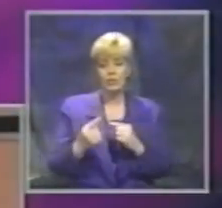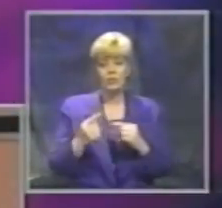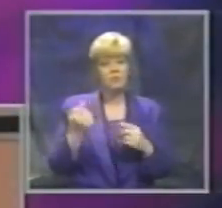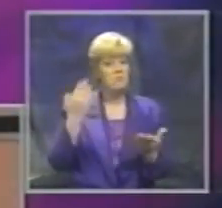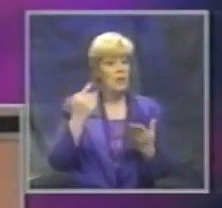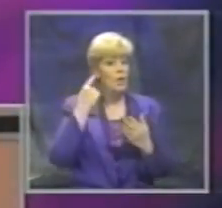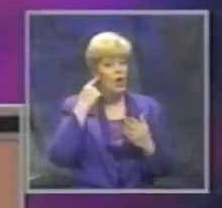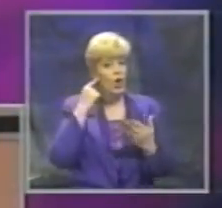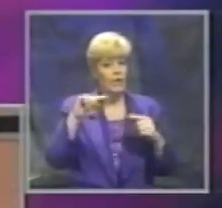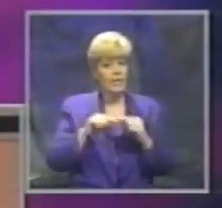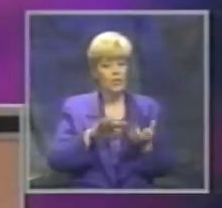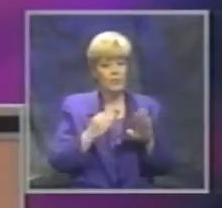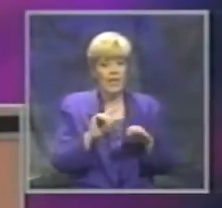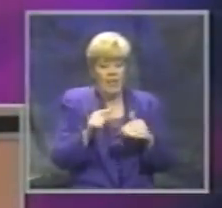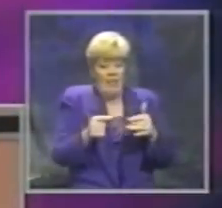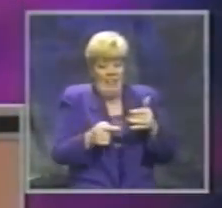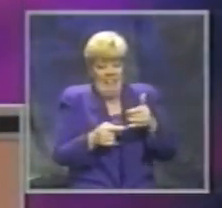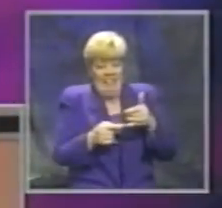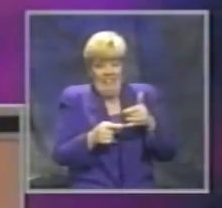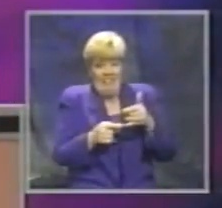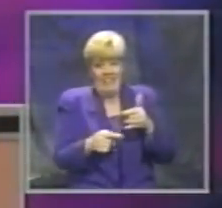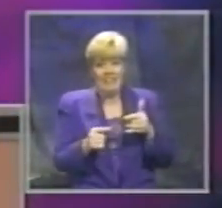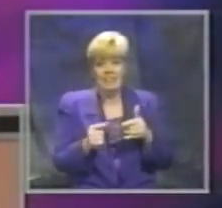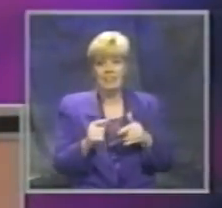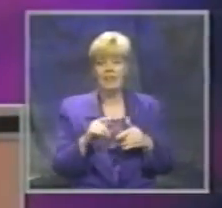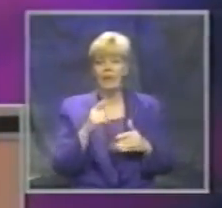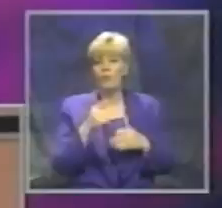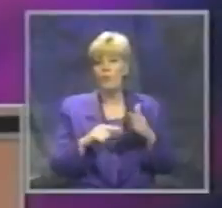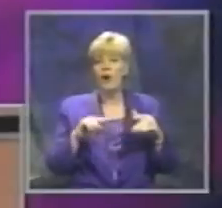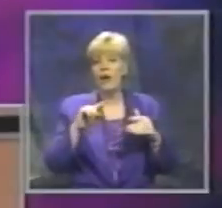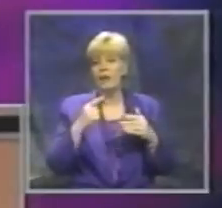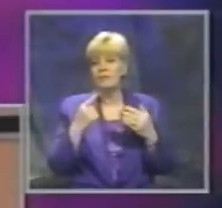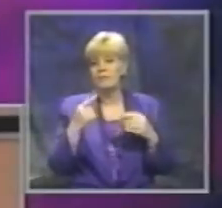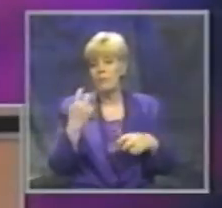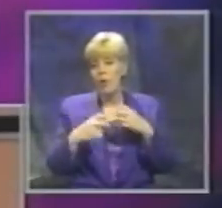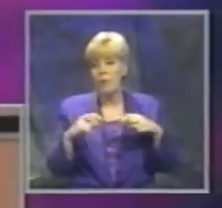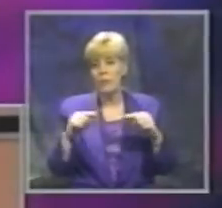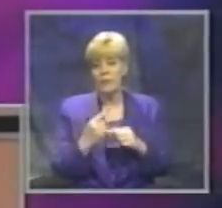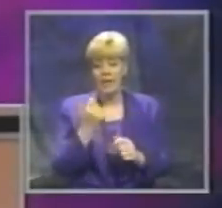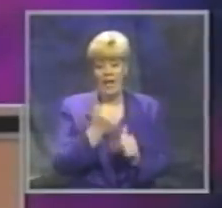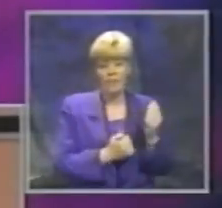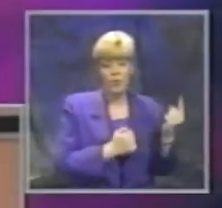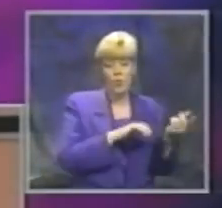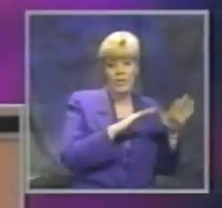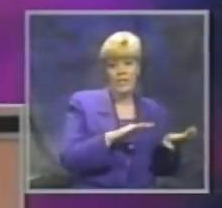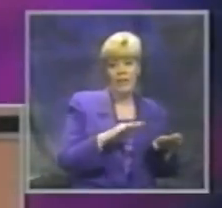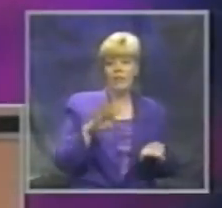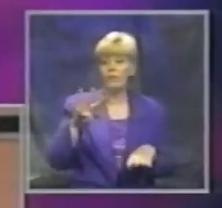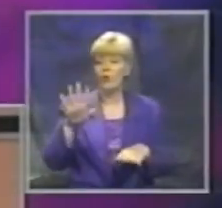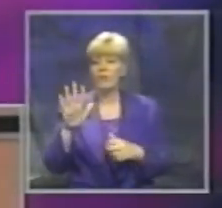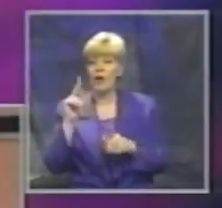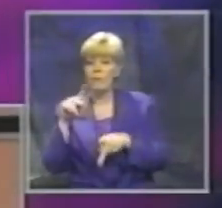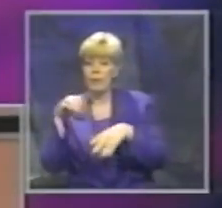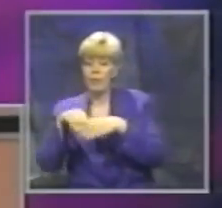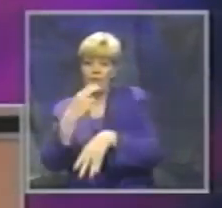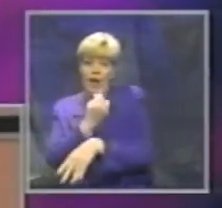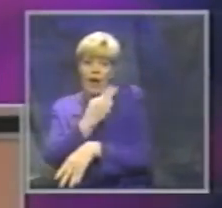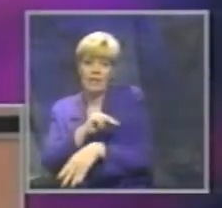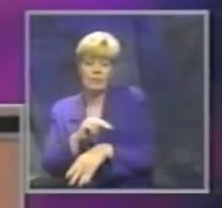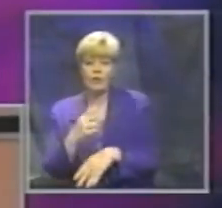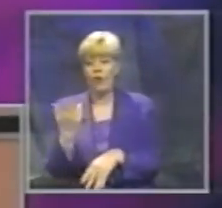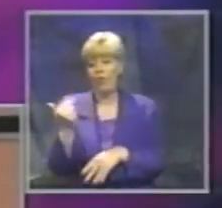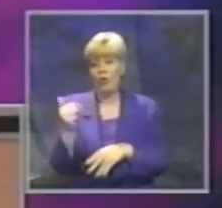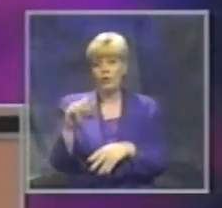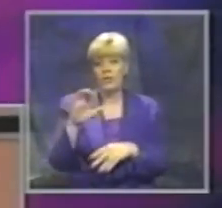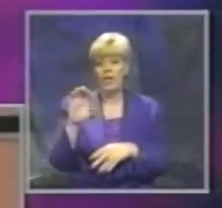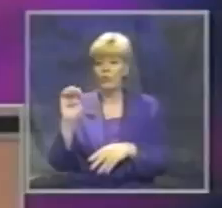deaths are only the tip of the iceberg when examining the problem of injuries. For every one death, there are 45 hospitalizations and about 1,300